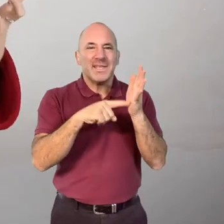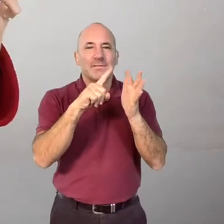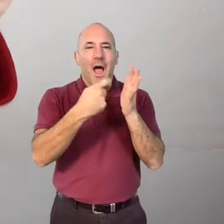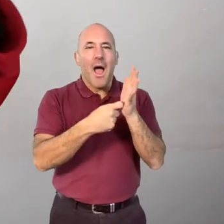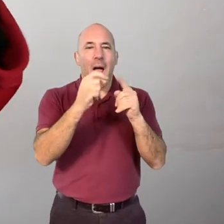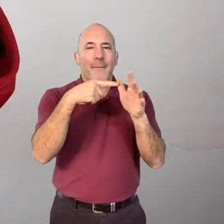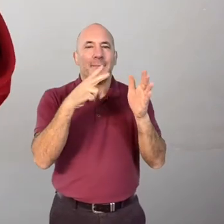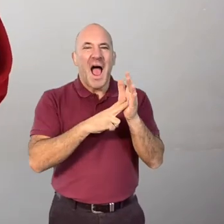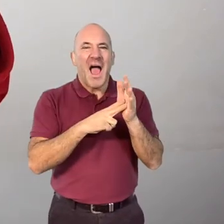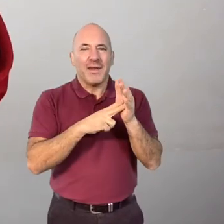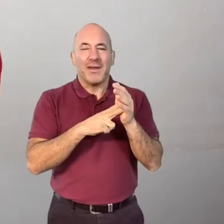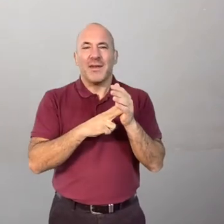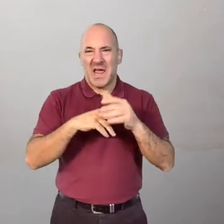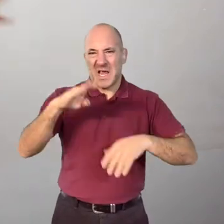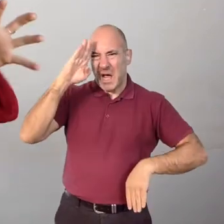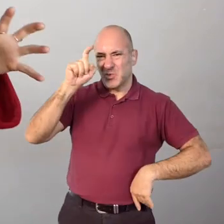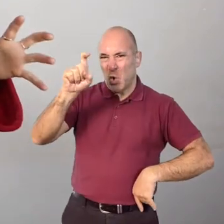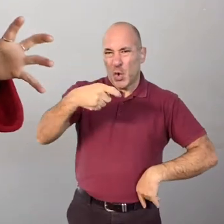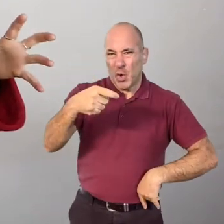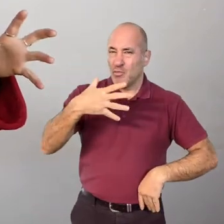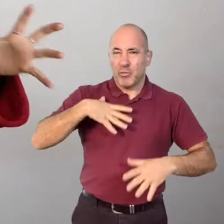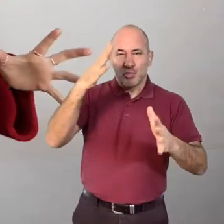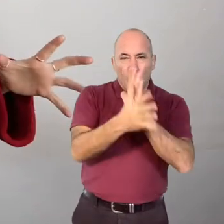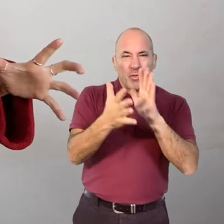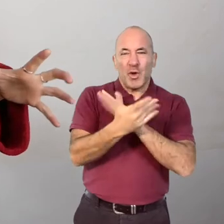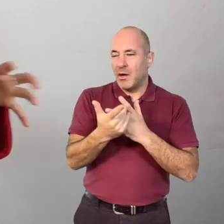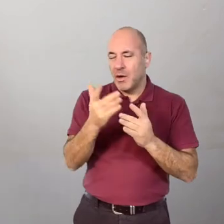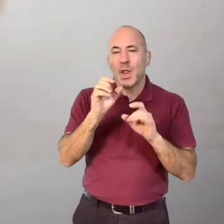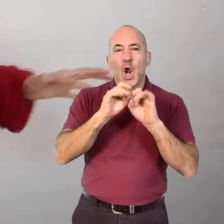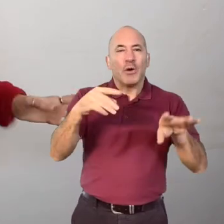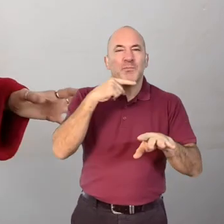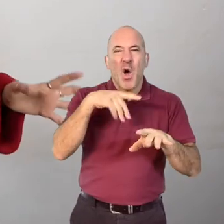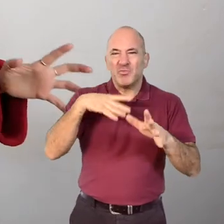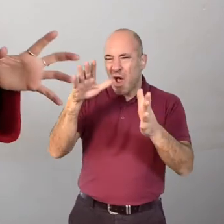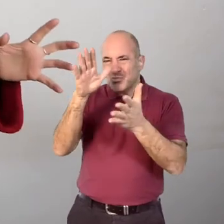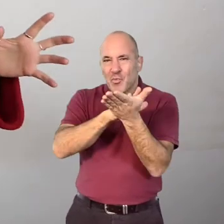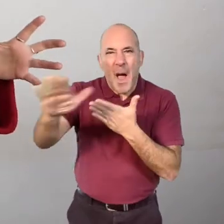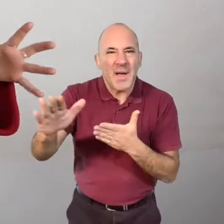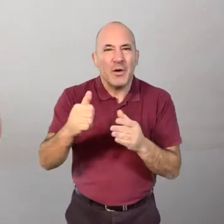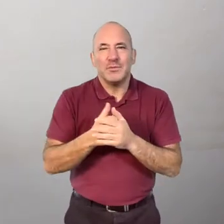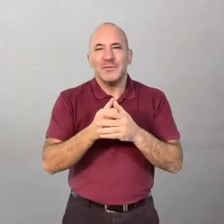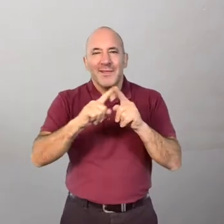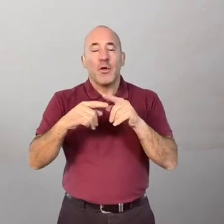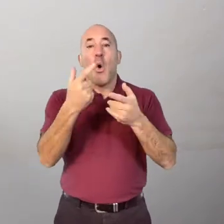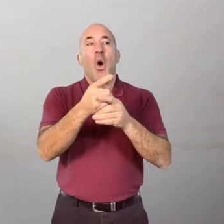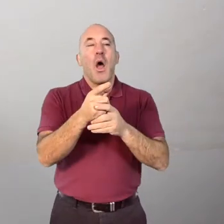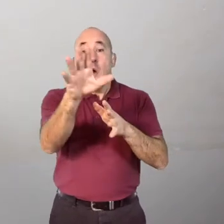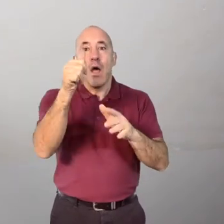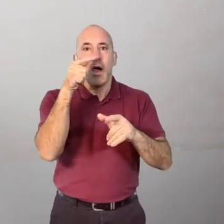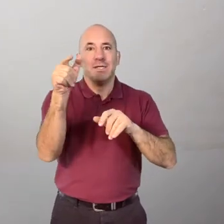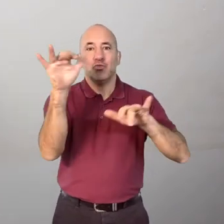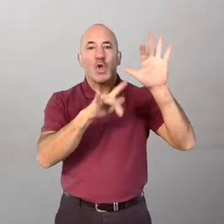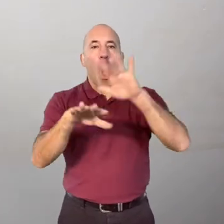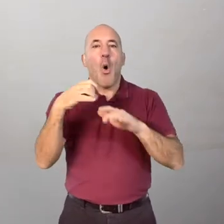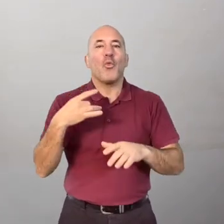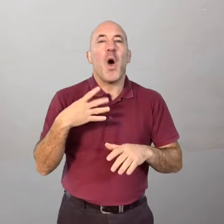Hook from Peter Pan who's always trying to ruin everything and destroy the lost boys or the